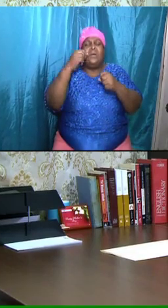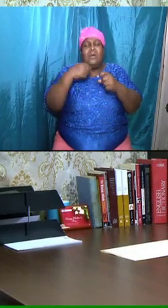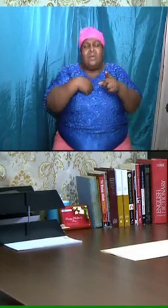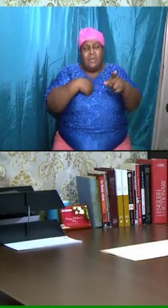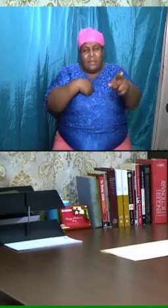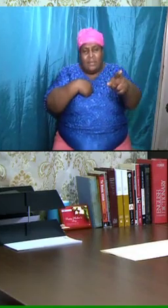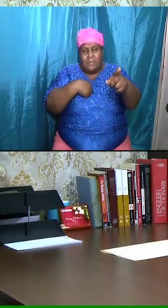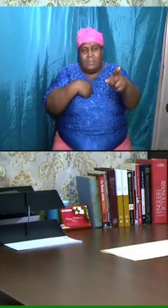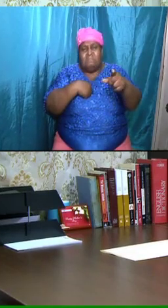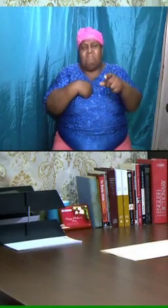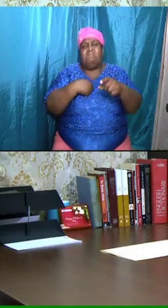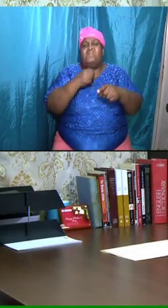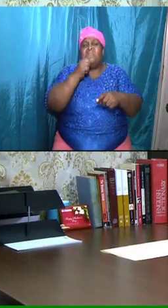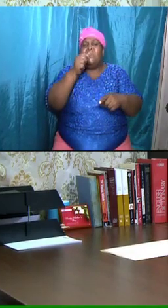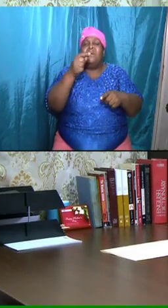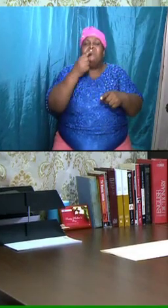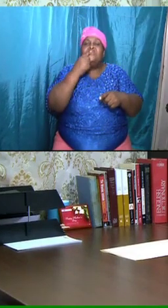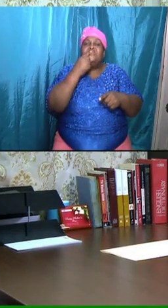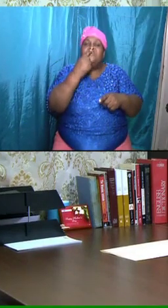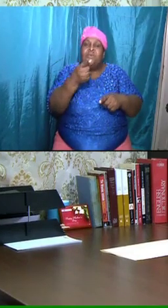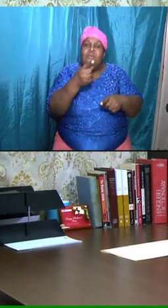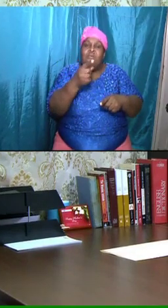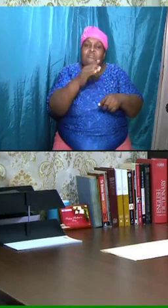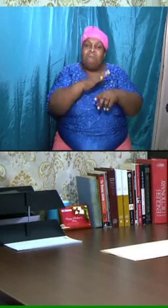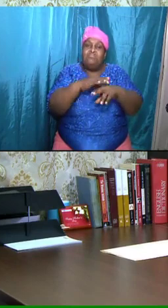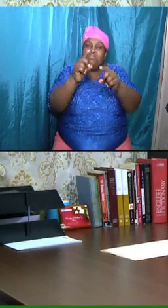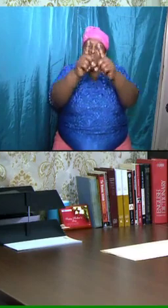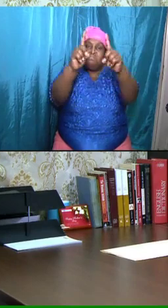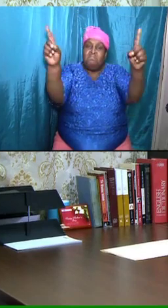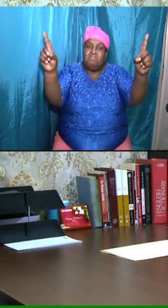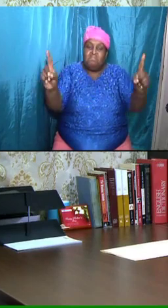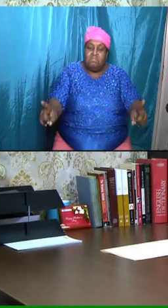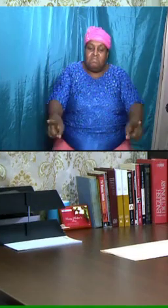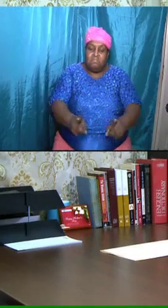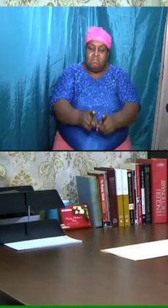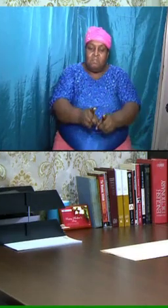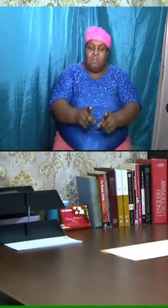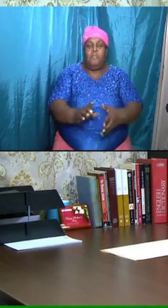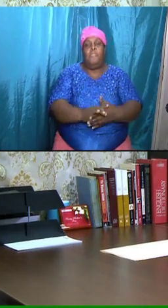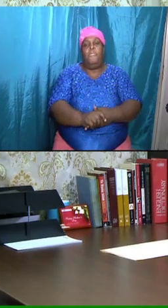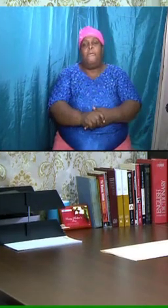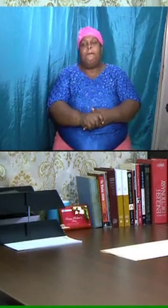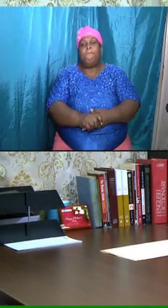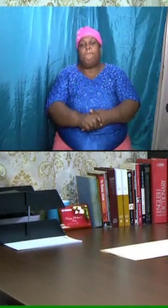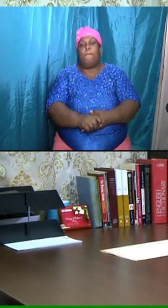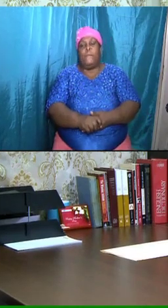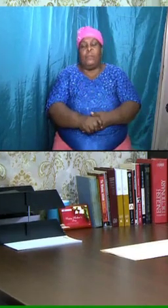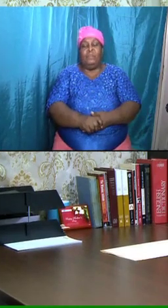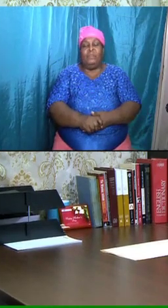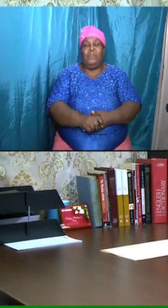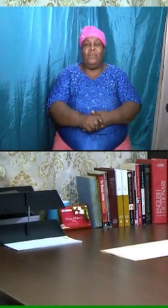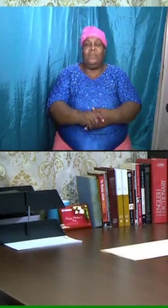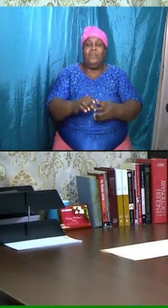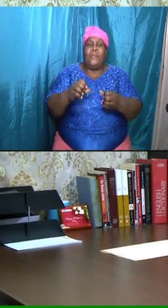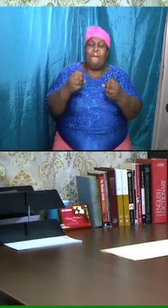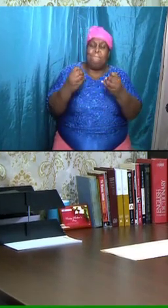chart. Now, many of us